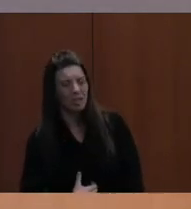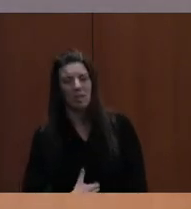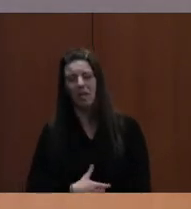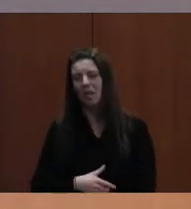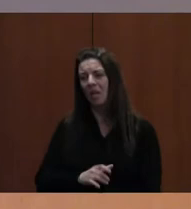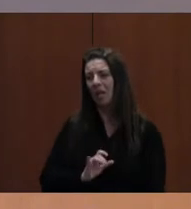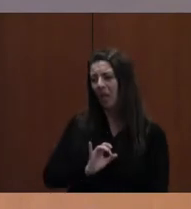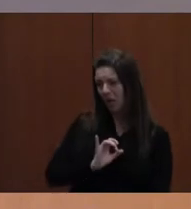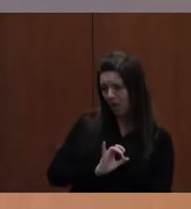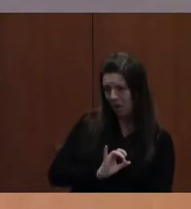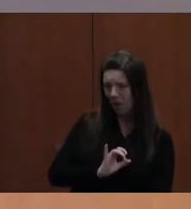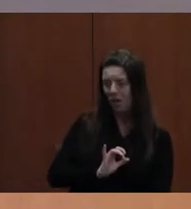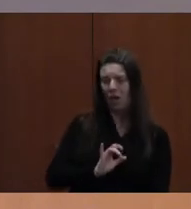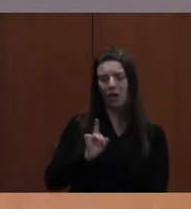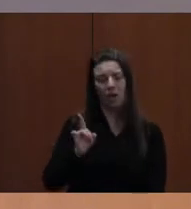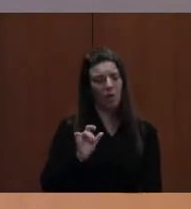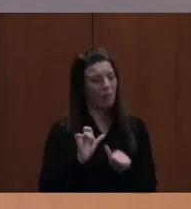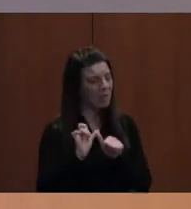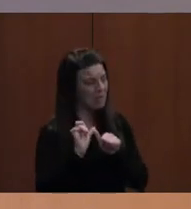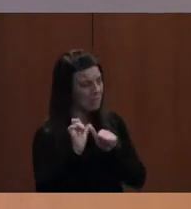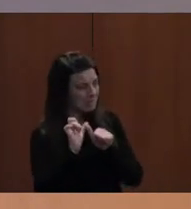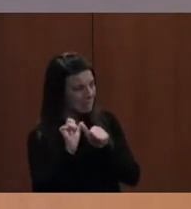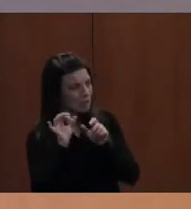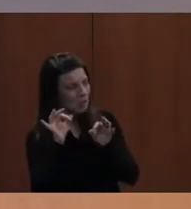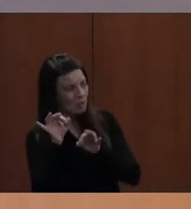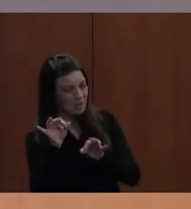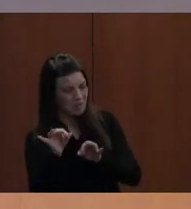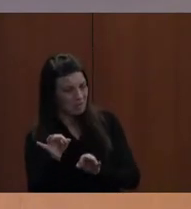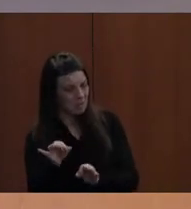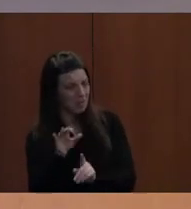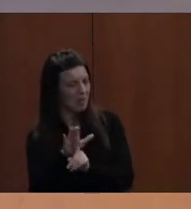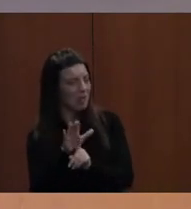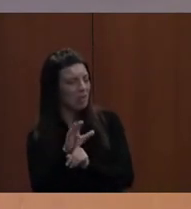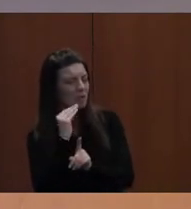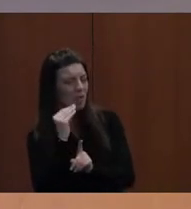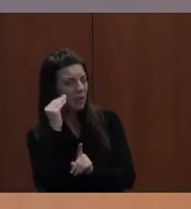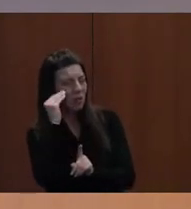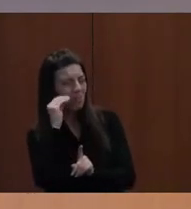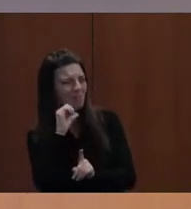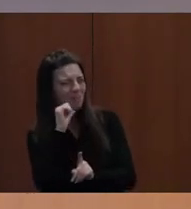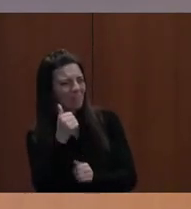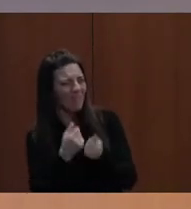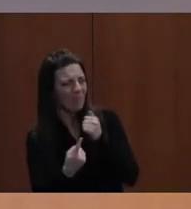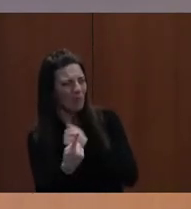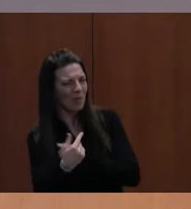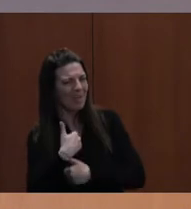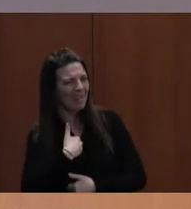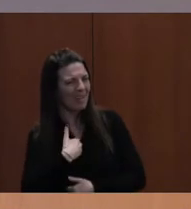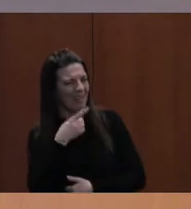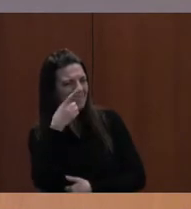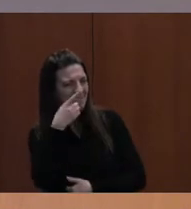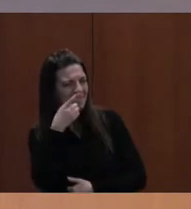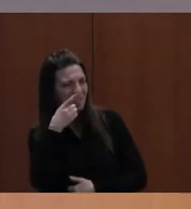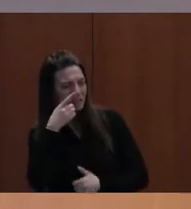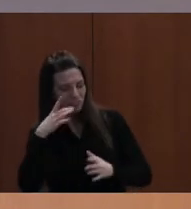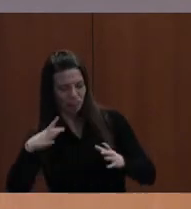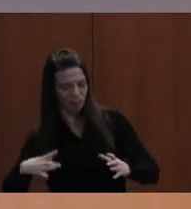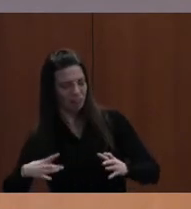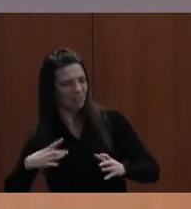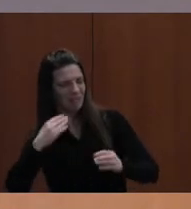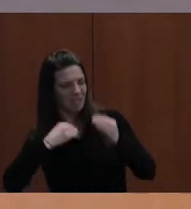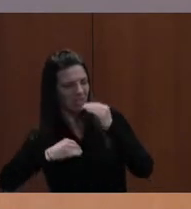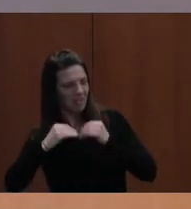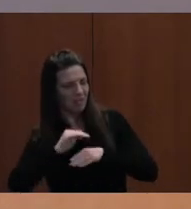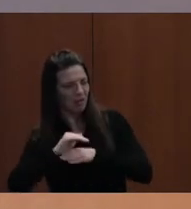went on to tell me that in his home not everybody ate dinner on the same night. There were apparently